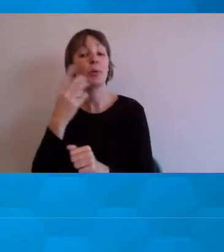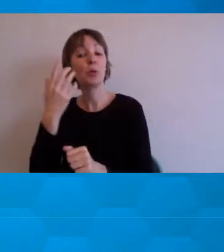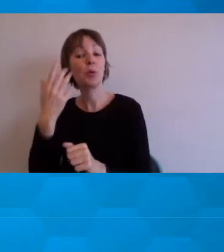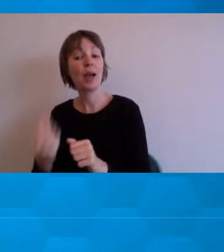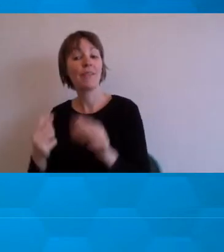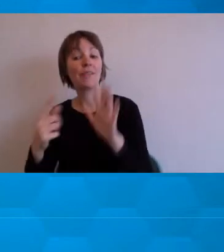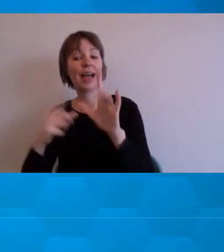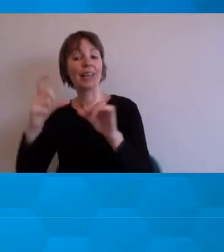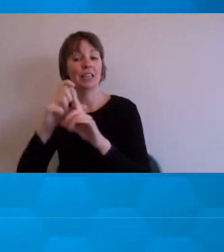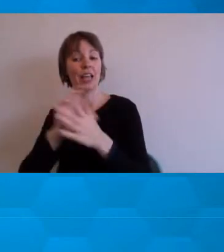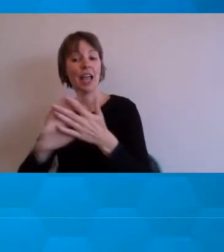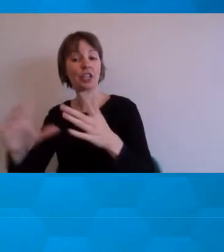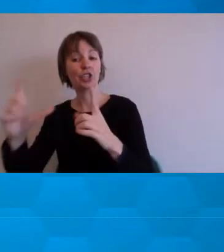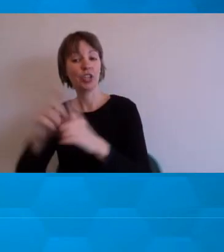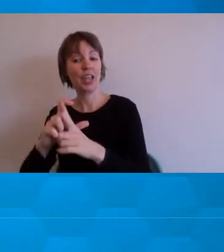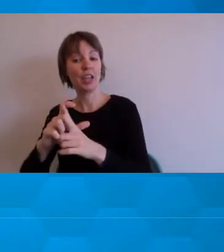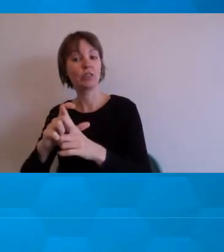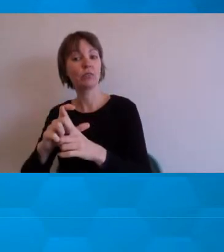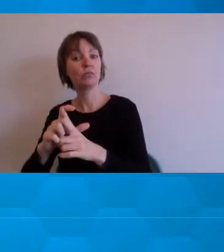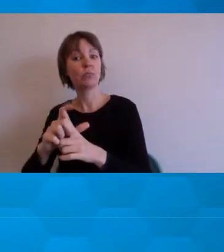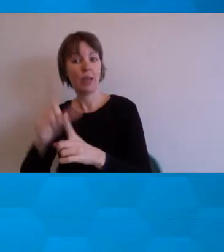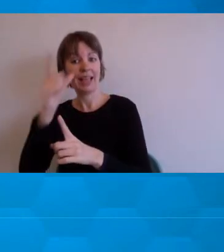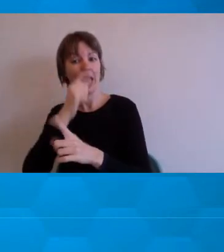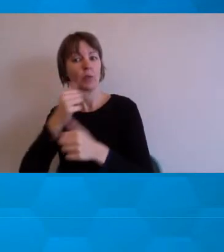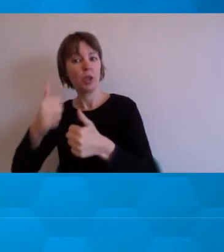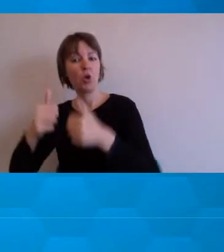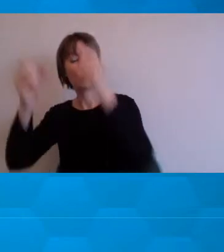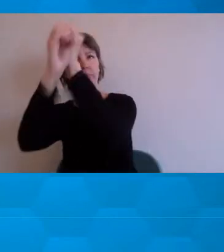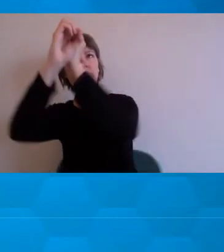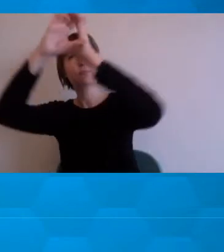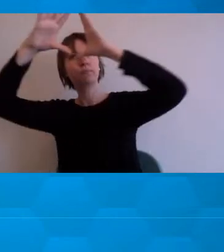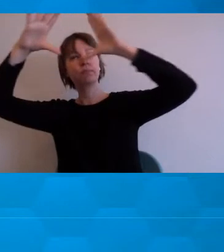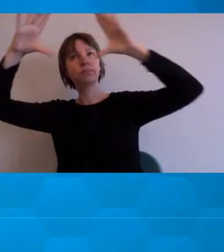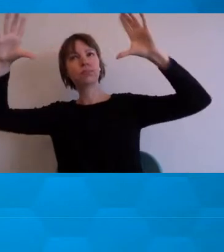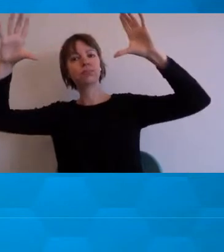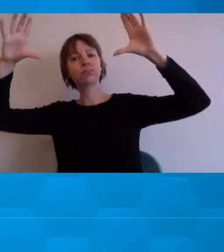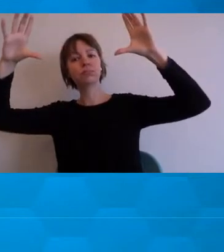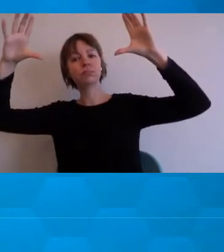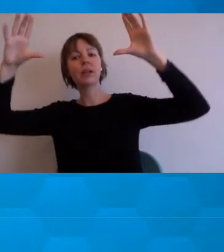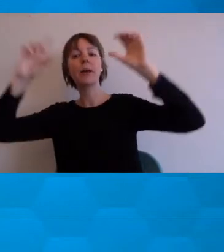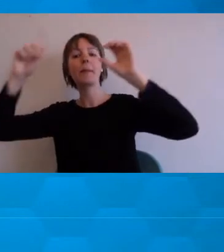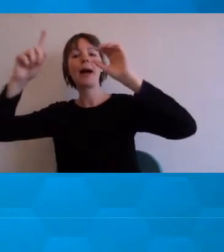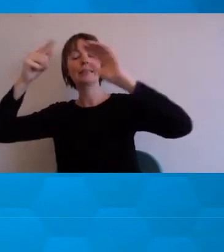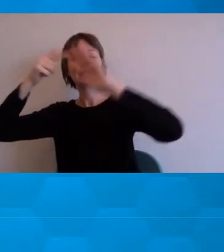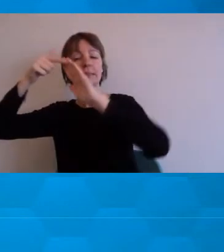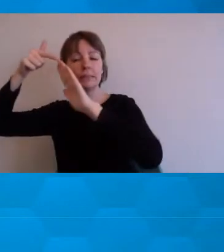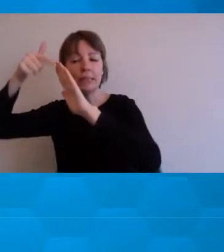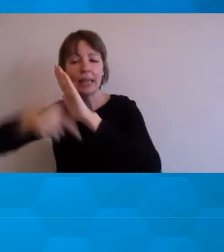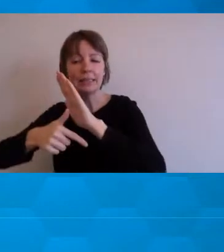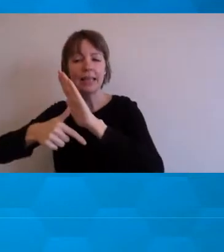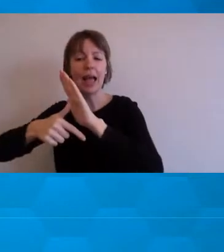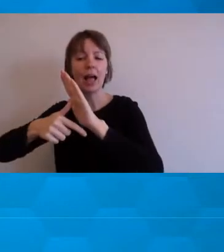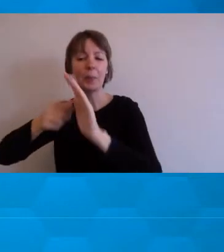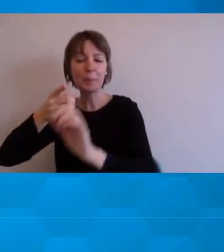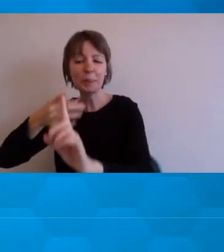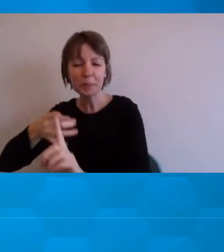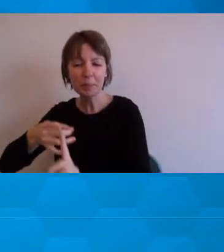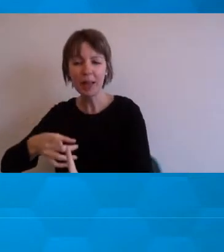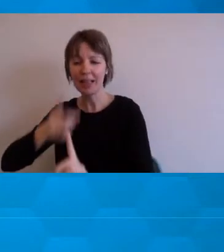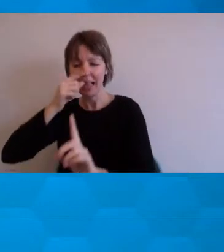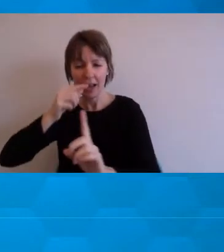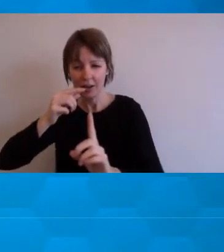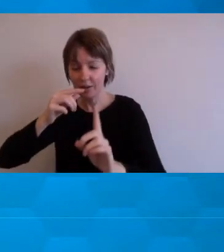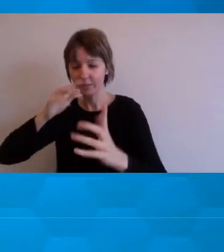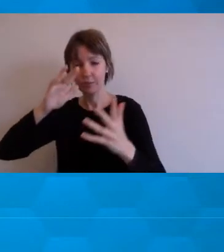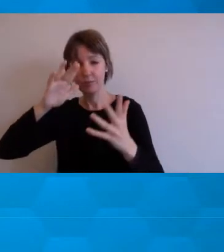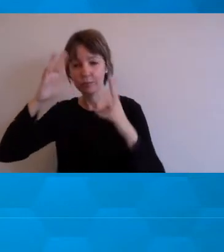big picture and then we nut down into the details and they can get lost within the details. So we need to keep going back